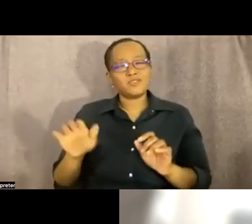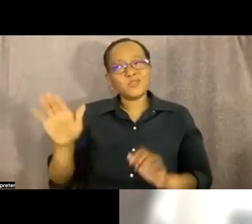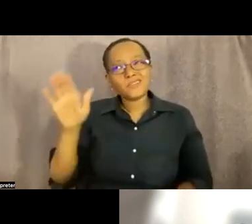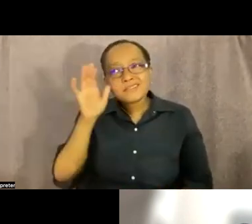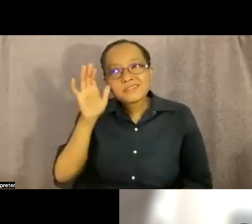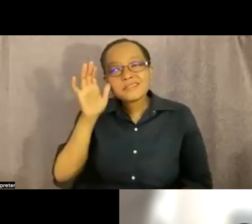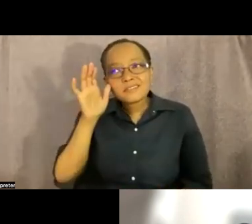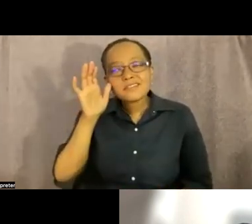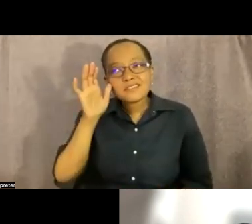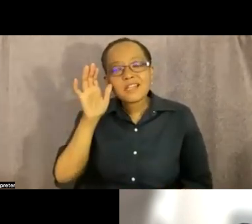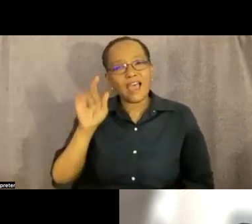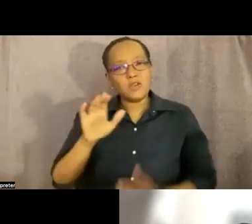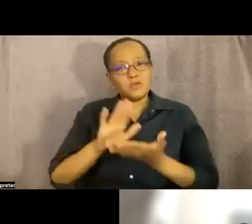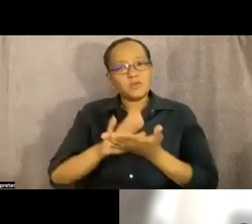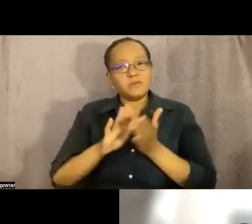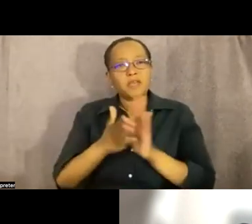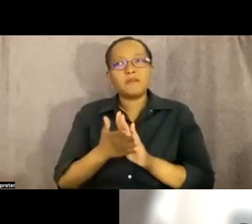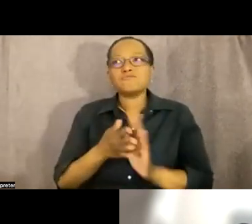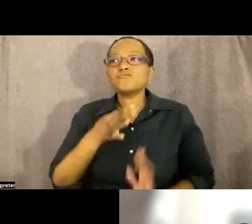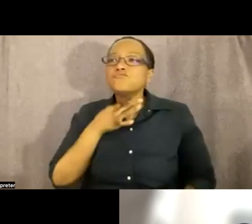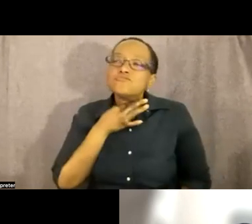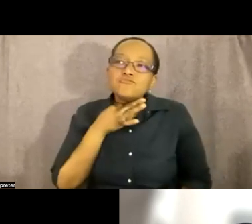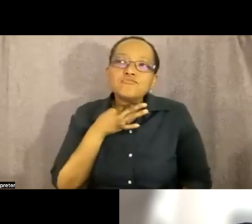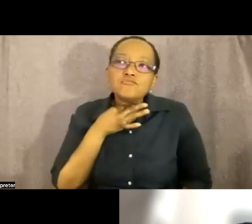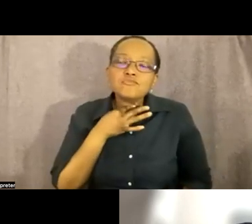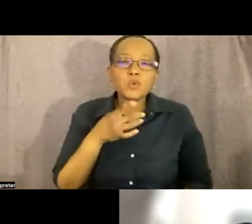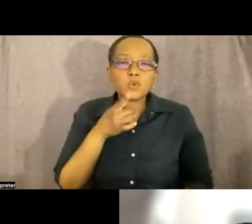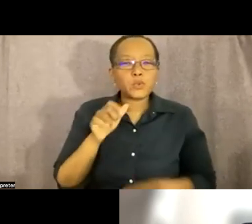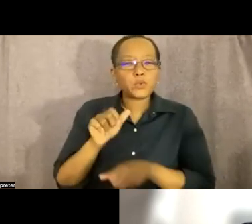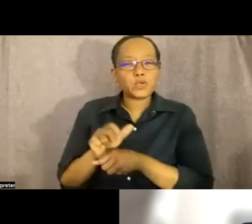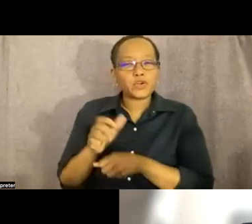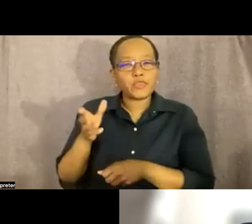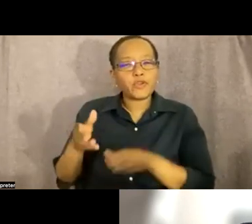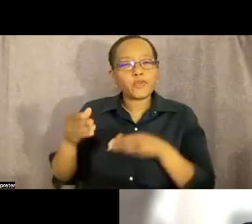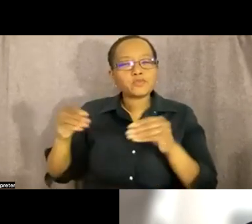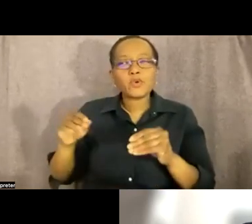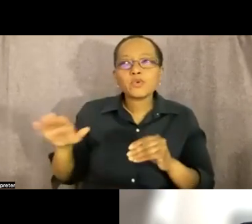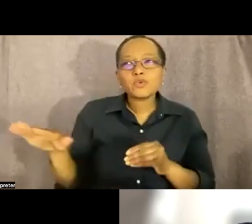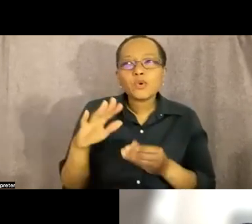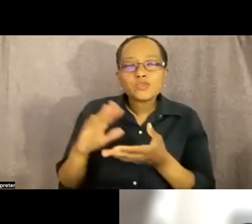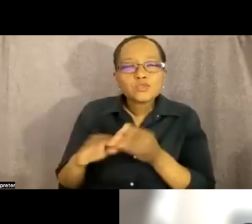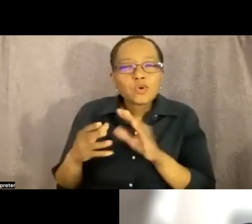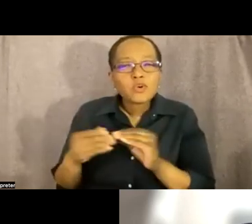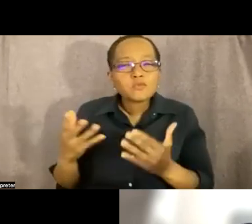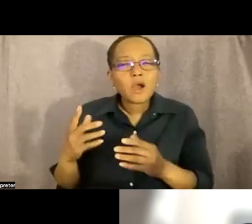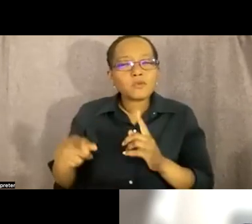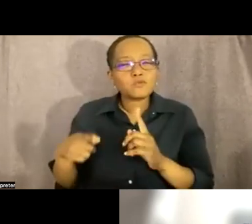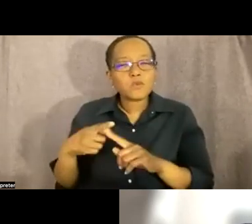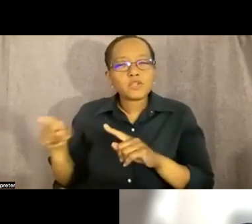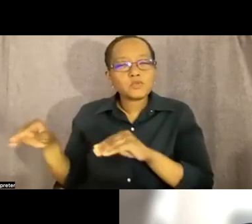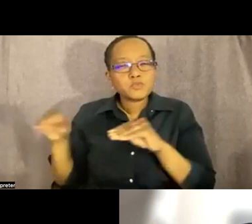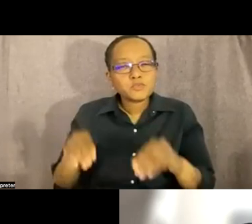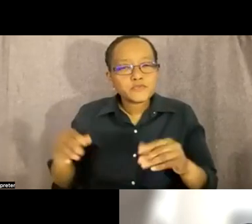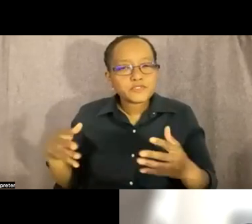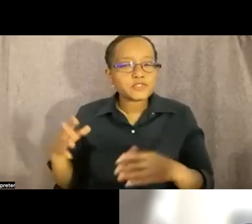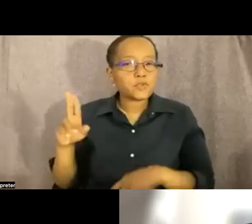more curious about you know the the folks working here like their stories of when they immigrated to america what was their